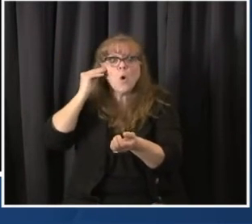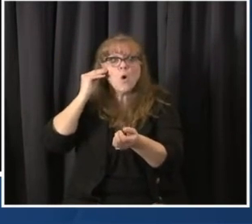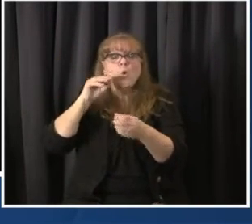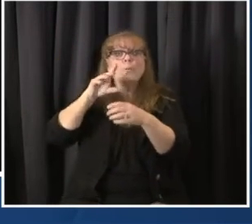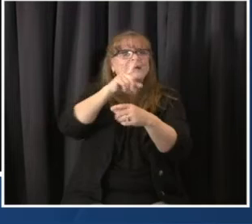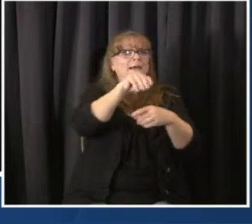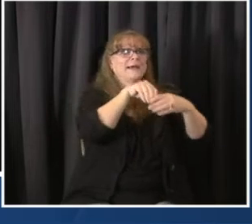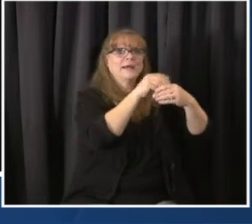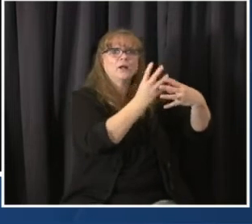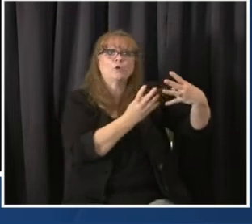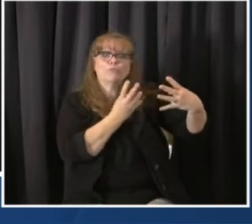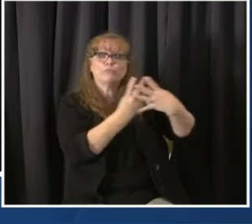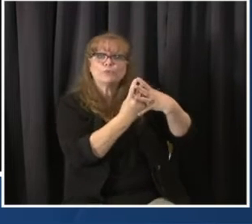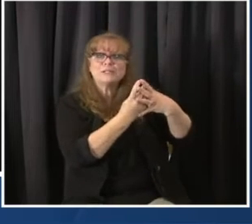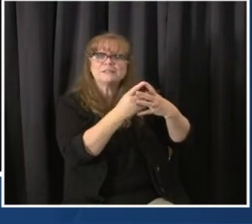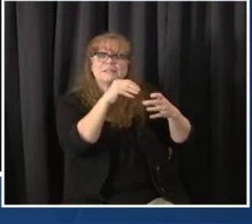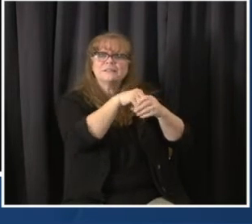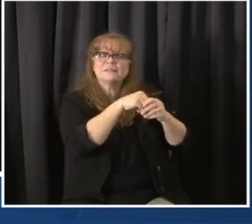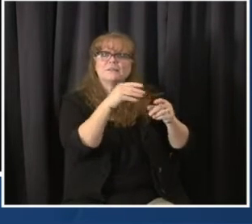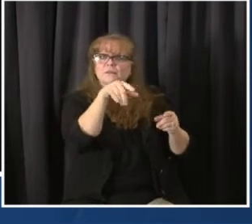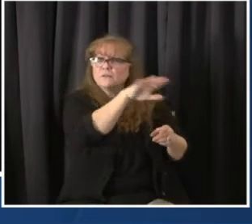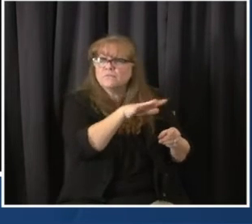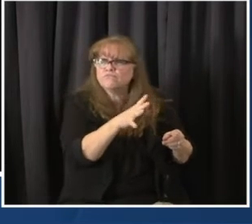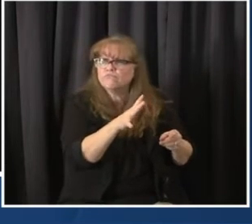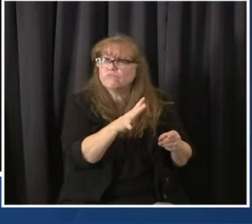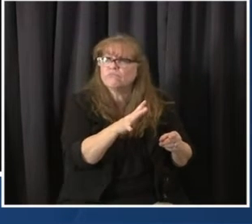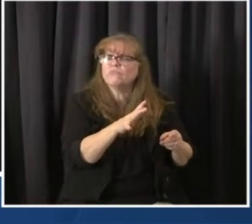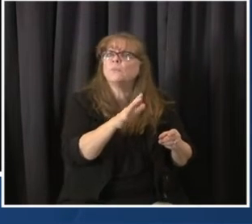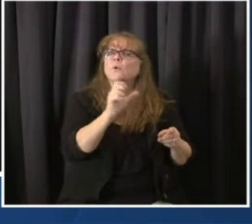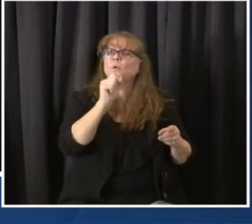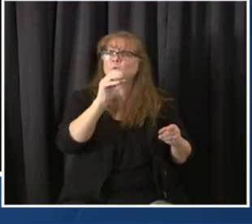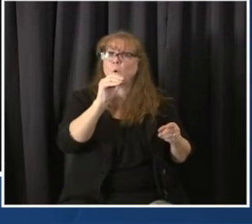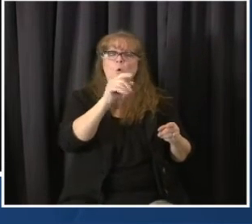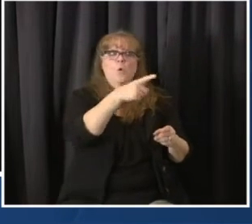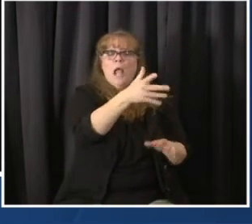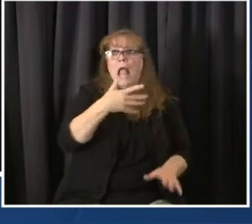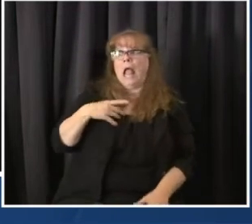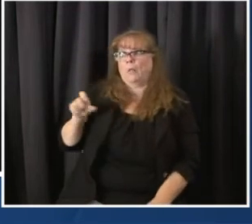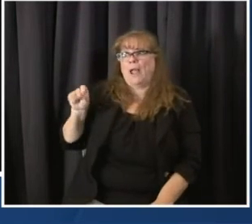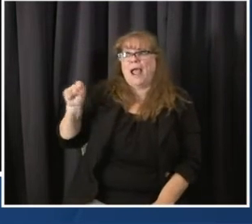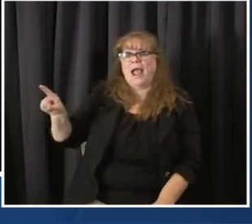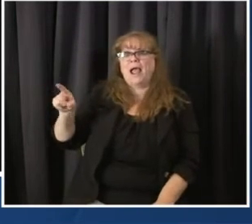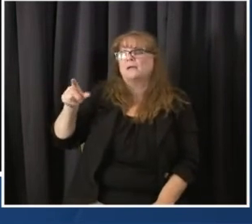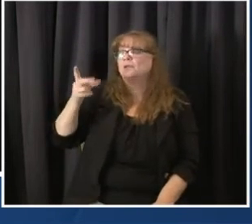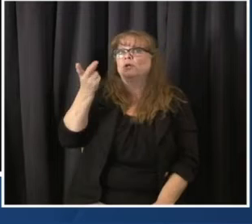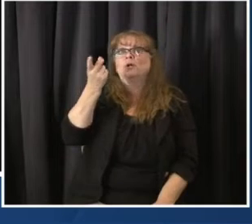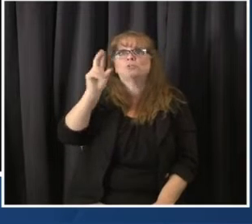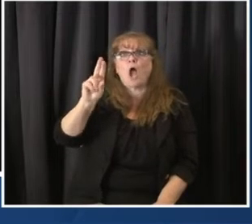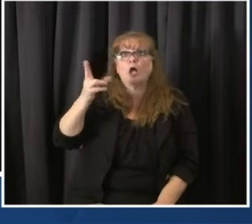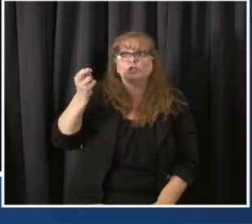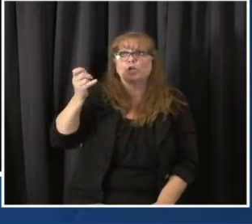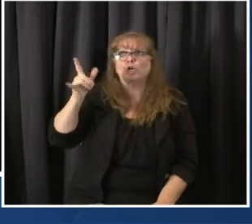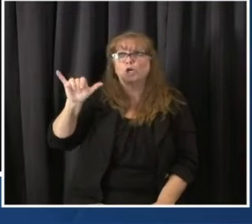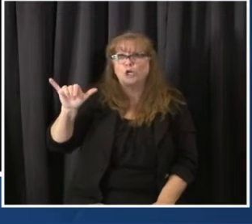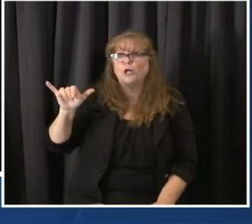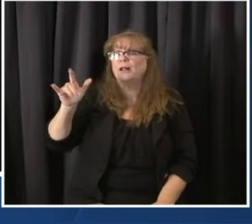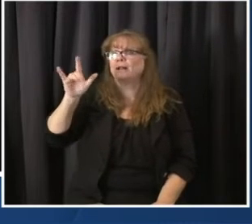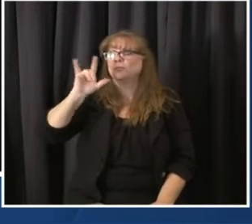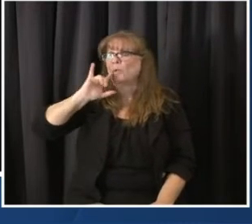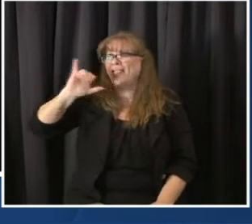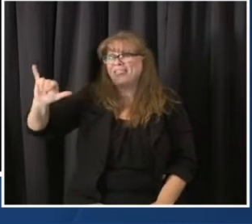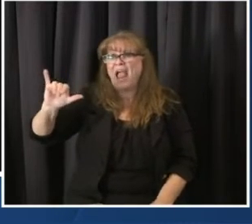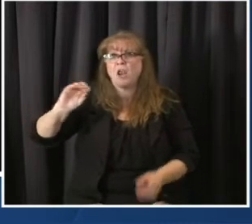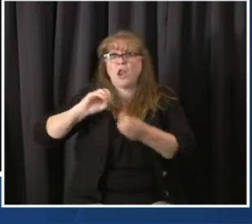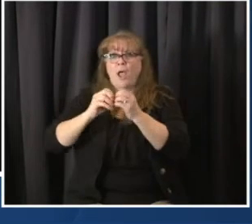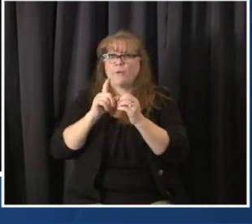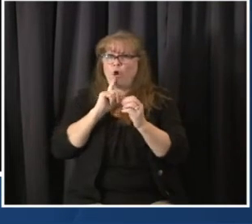Hurley, but I can confirm it's not the dominant variant in the state. I think I want to give Dr. Hurley the opportunity to talk about sort of how we look at its